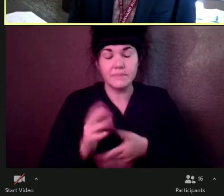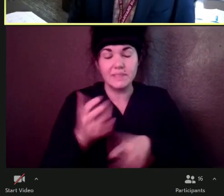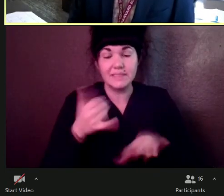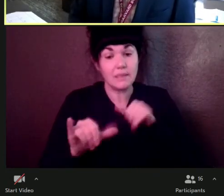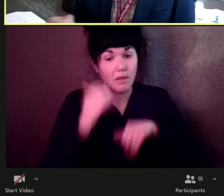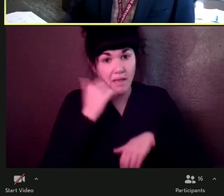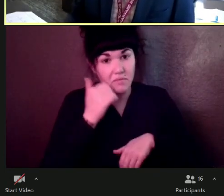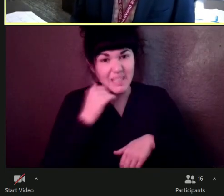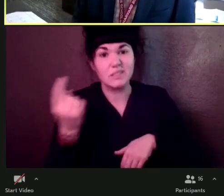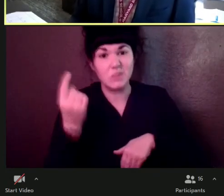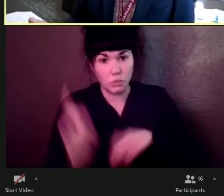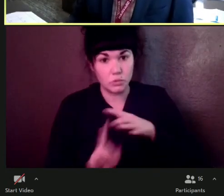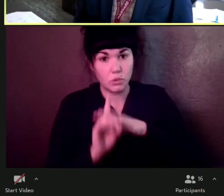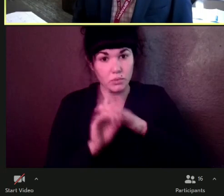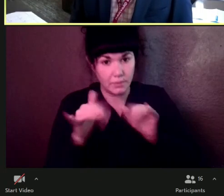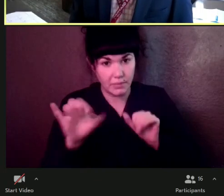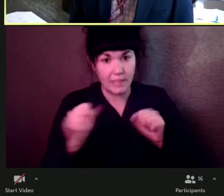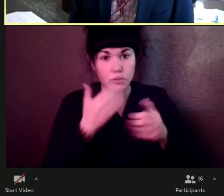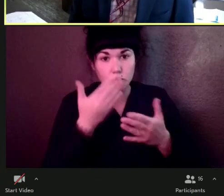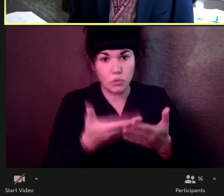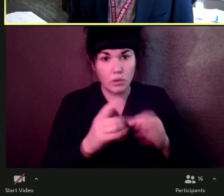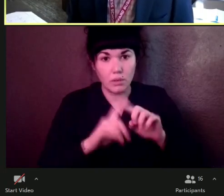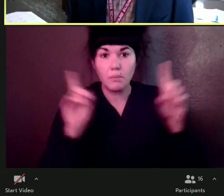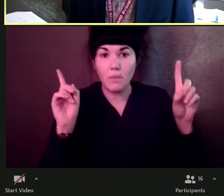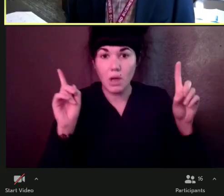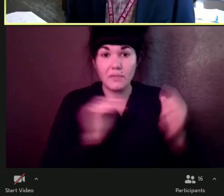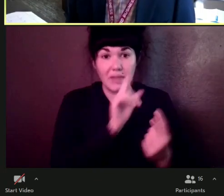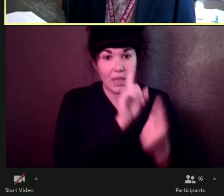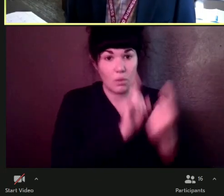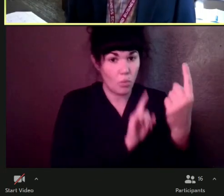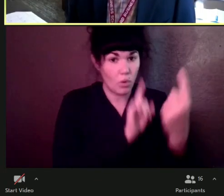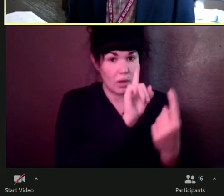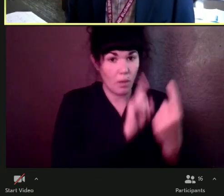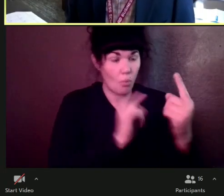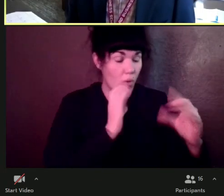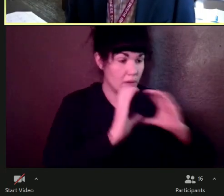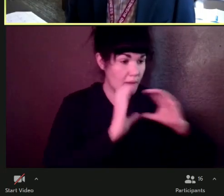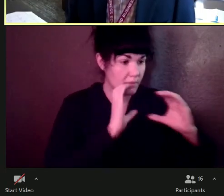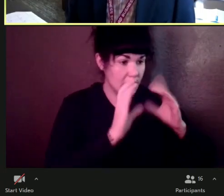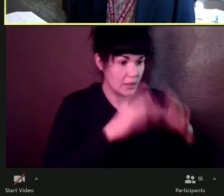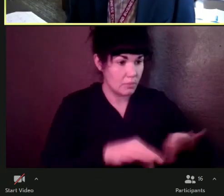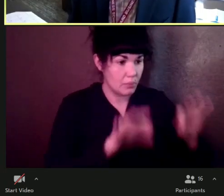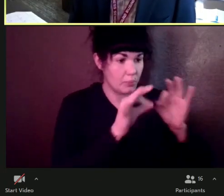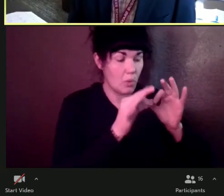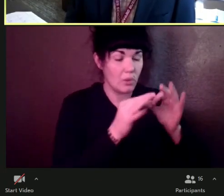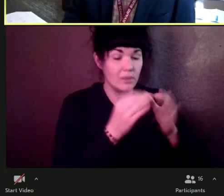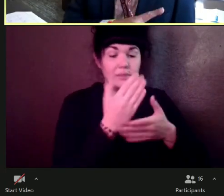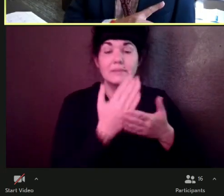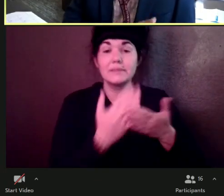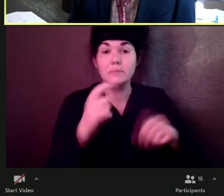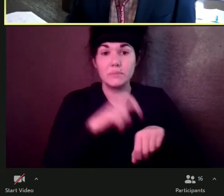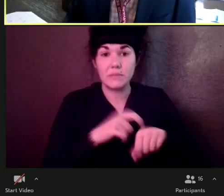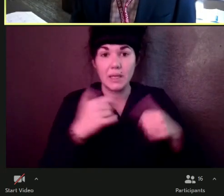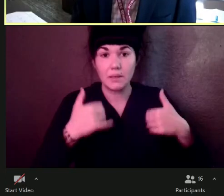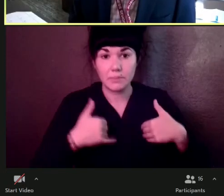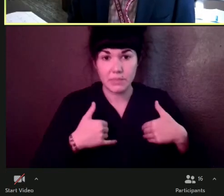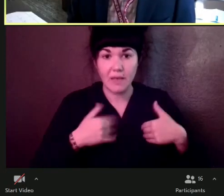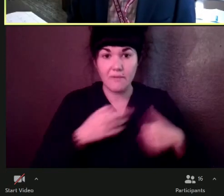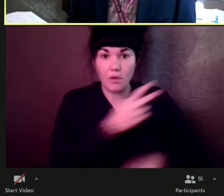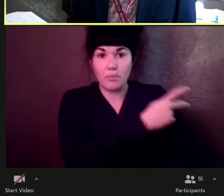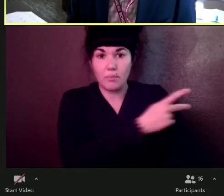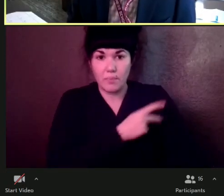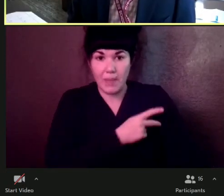conversation. I personally have been called, uh, patients come in and are ready to get it and say, you know, I'm not really sure I throw a few questions. Perfect. We get a